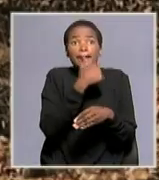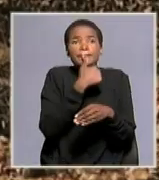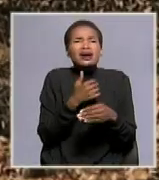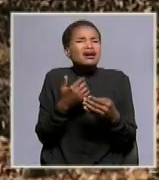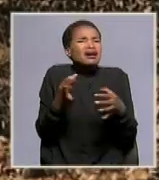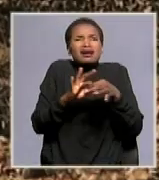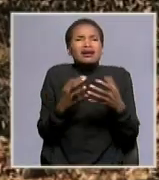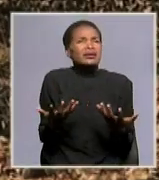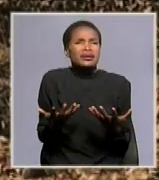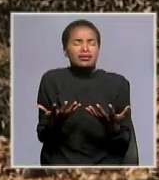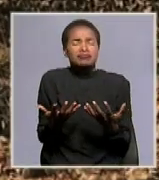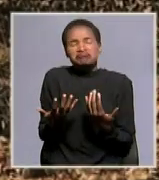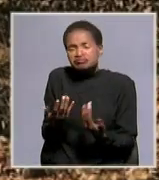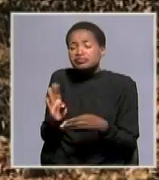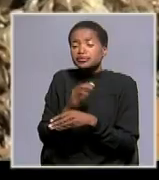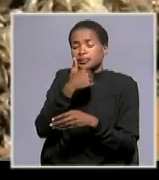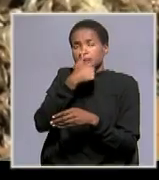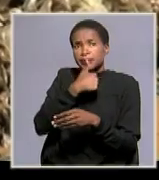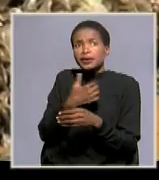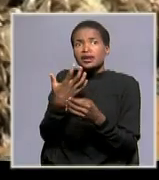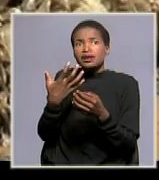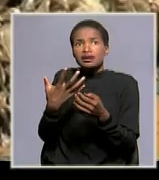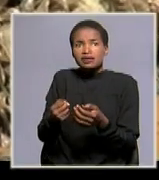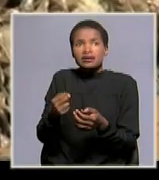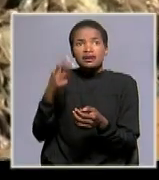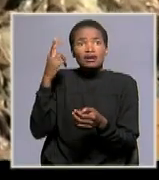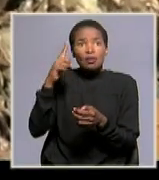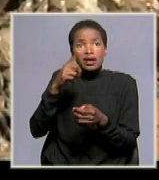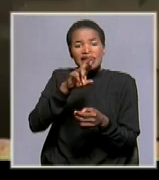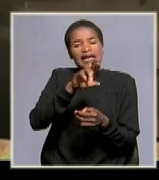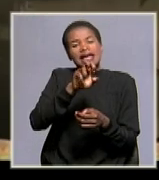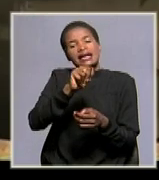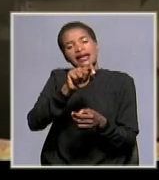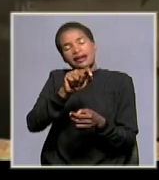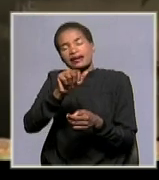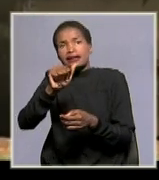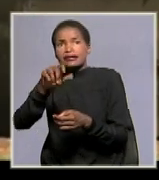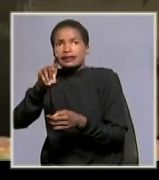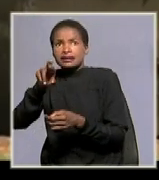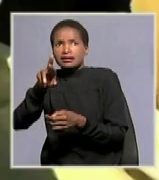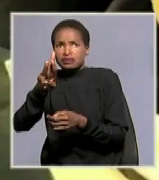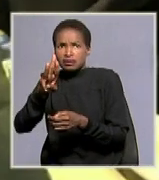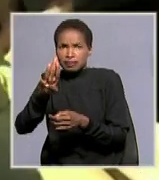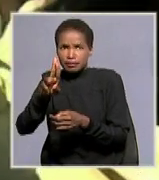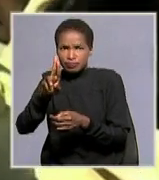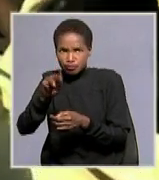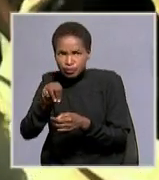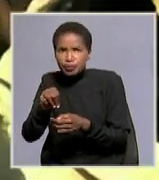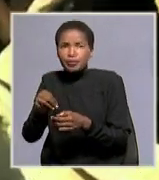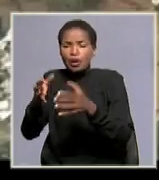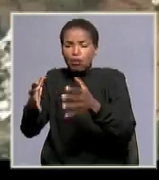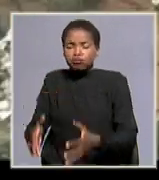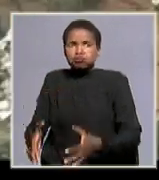are playing a role in this like rent a drum they collect um they collect waste many solid waste